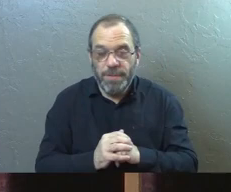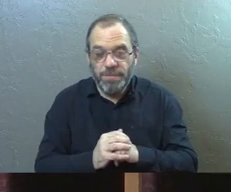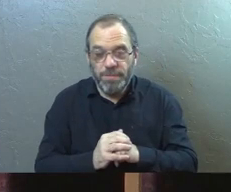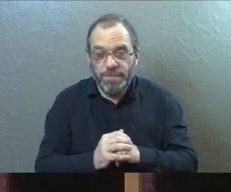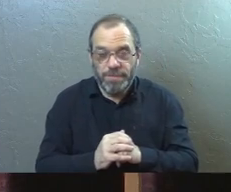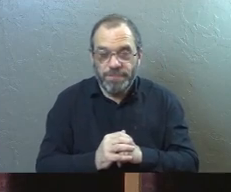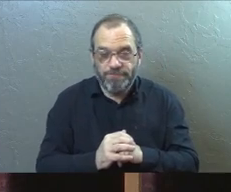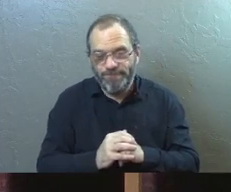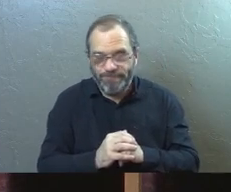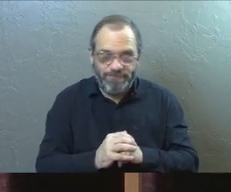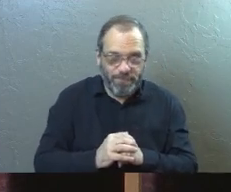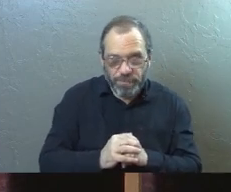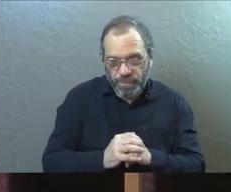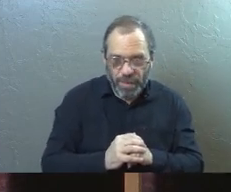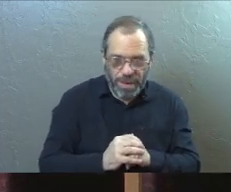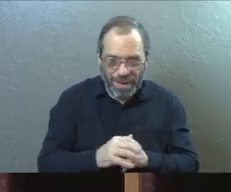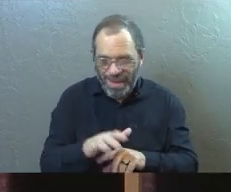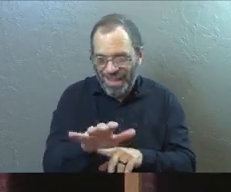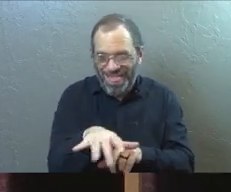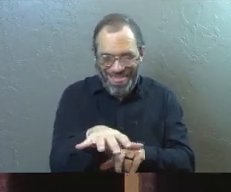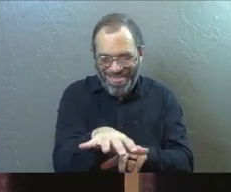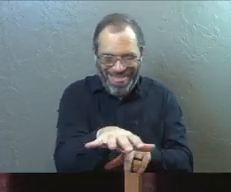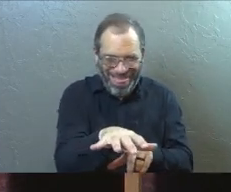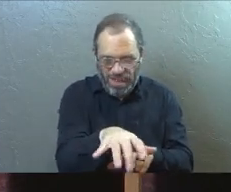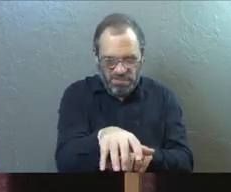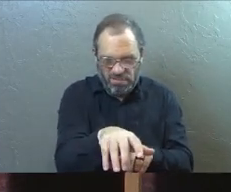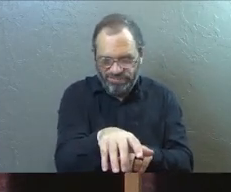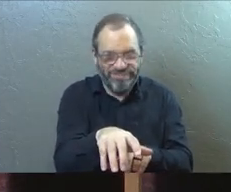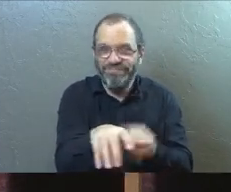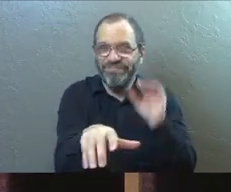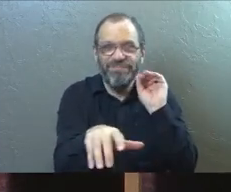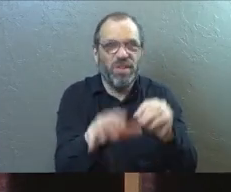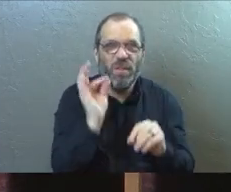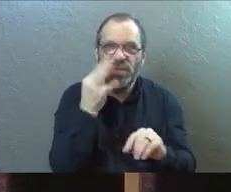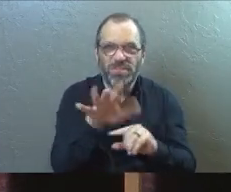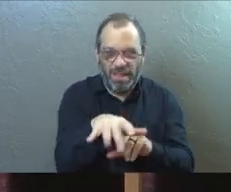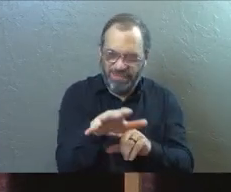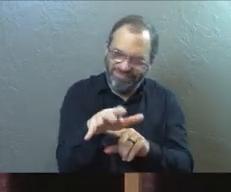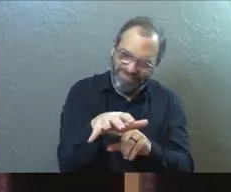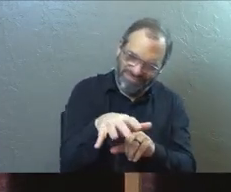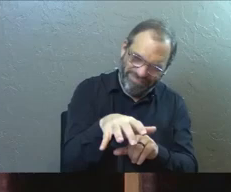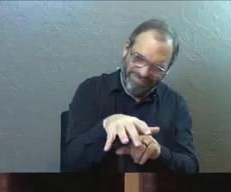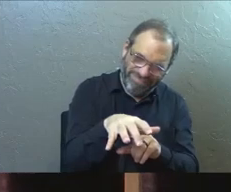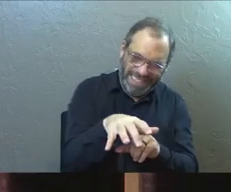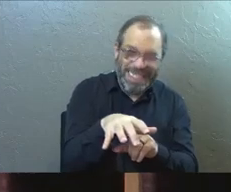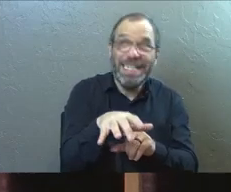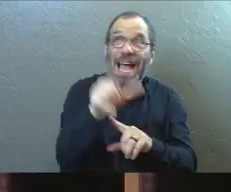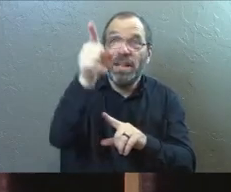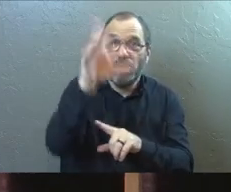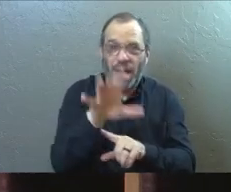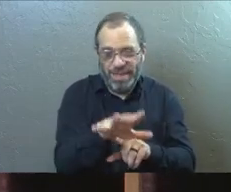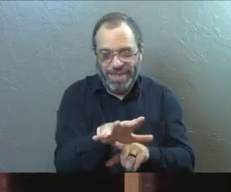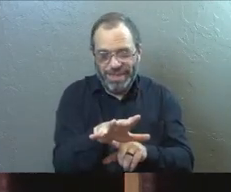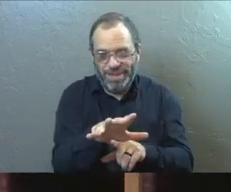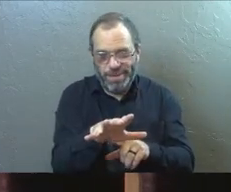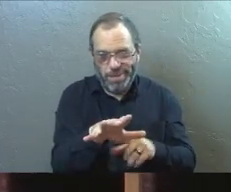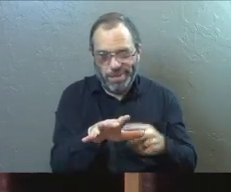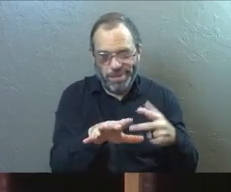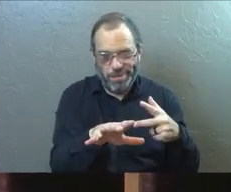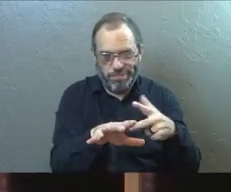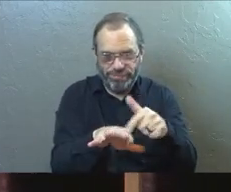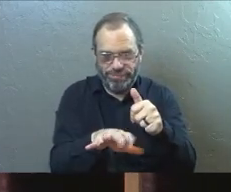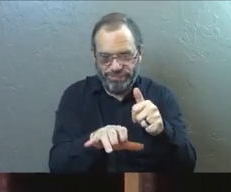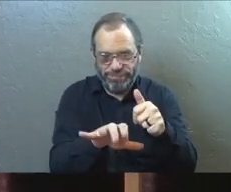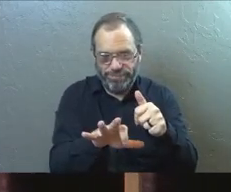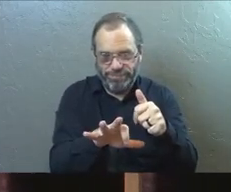And he's saying, they're just not ever going to. And God has a way of removing them as the